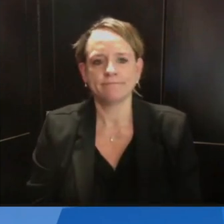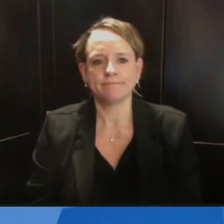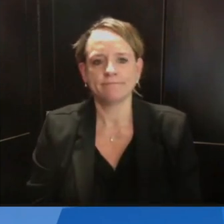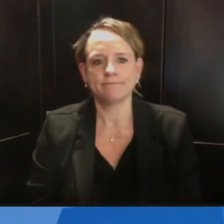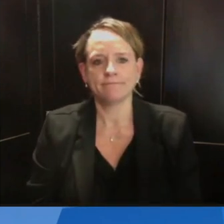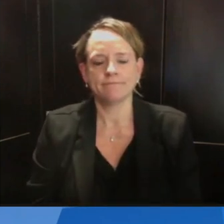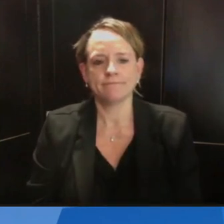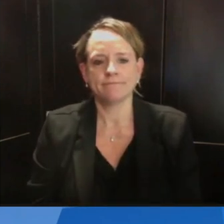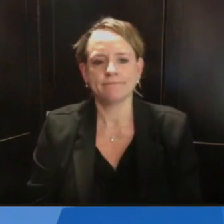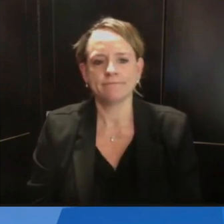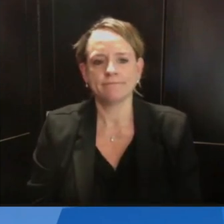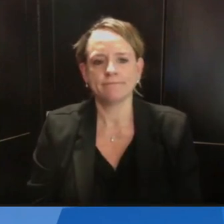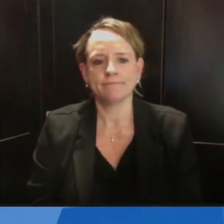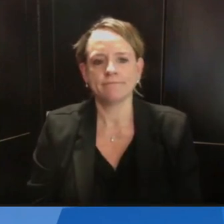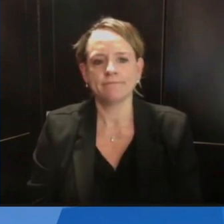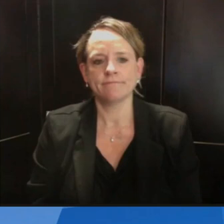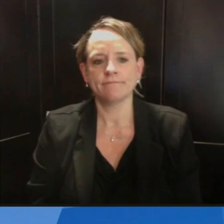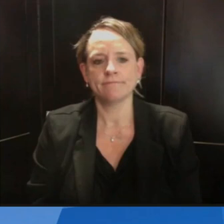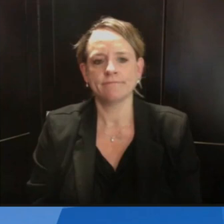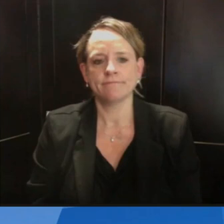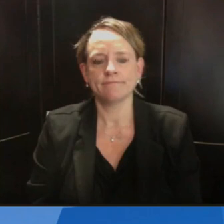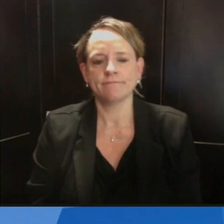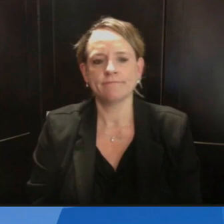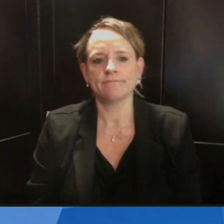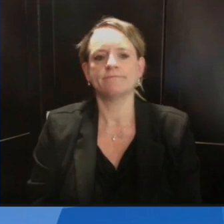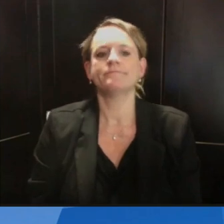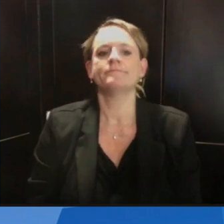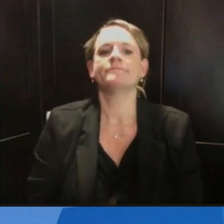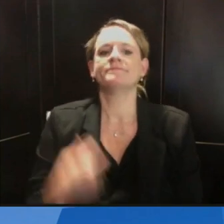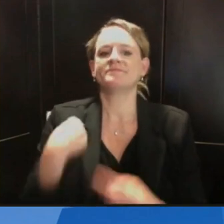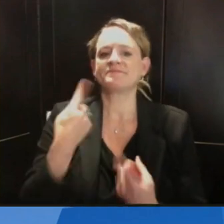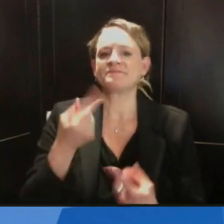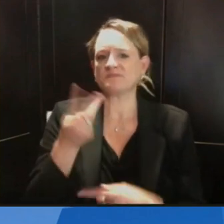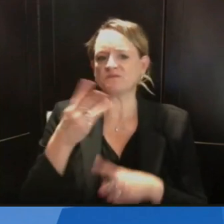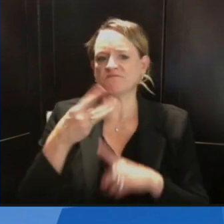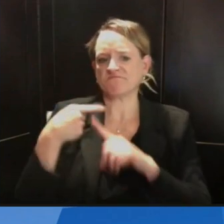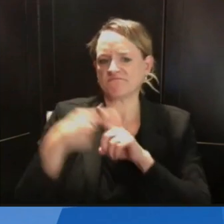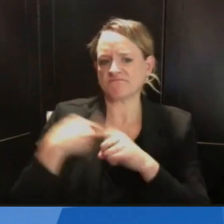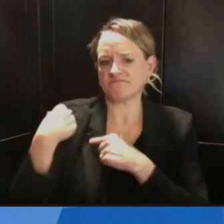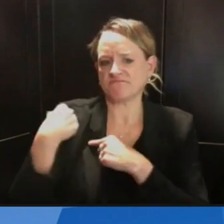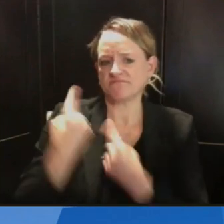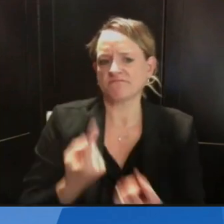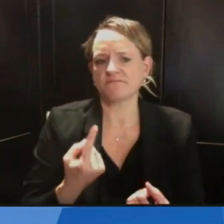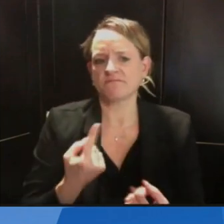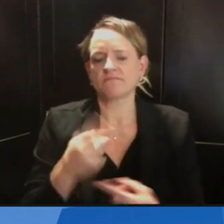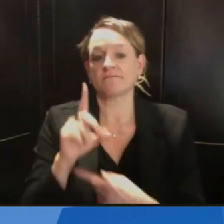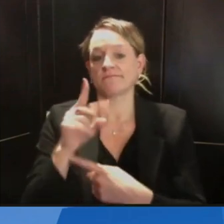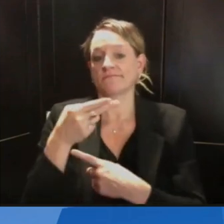Several months ago, the state DHS was looking to hire 1,000 contract tracers.